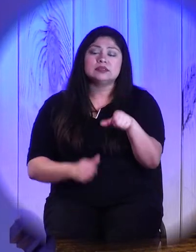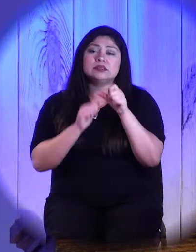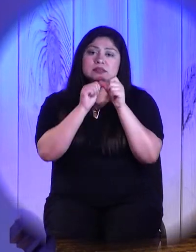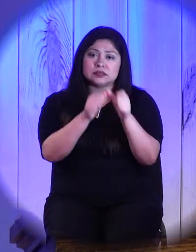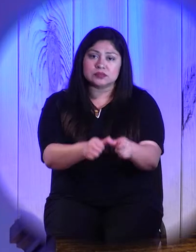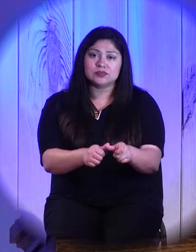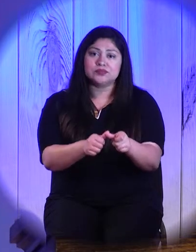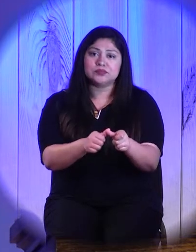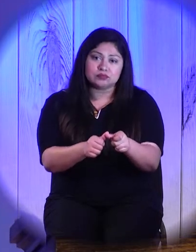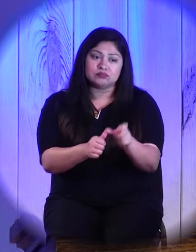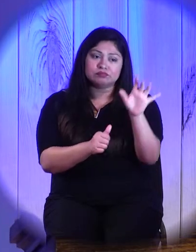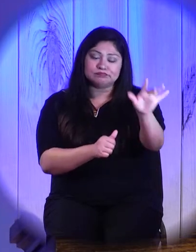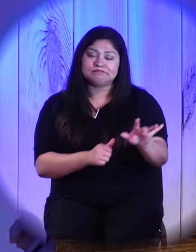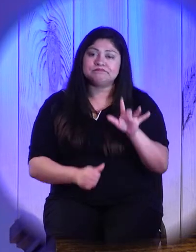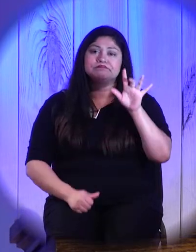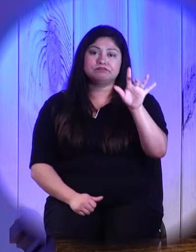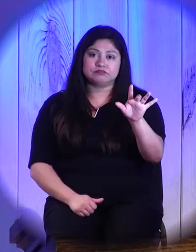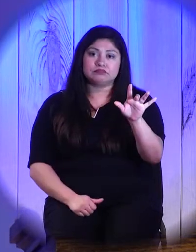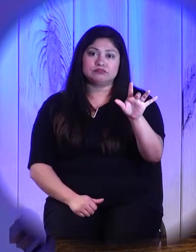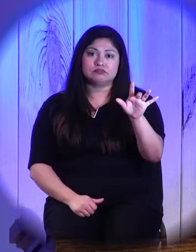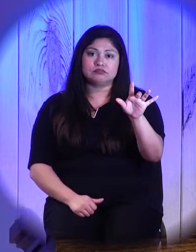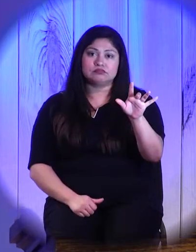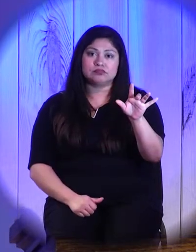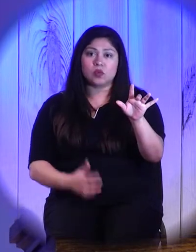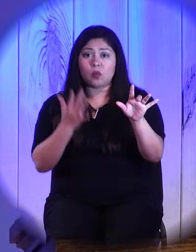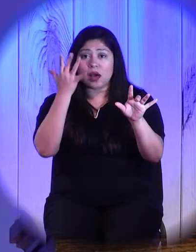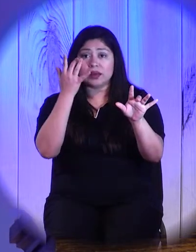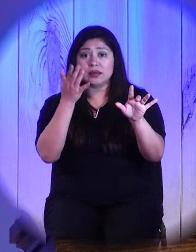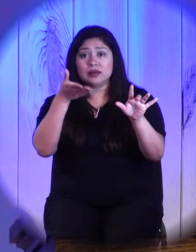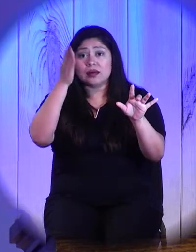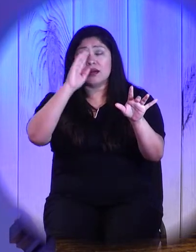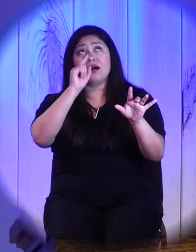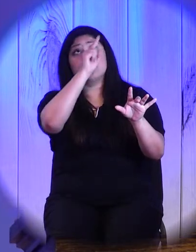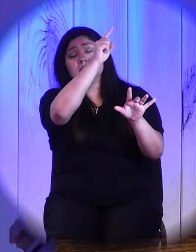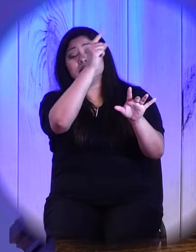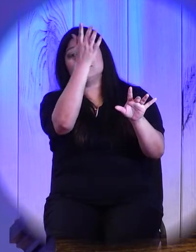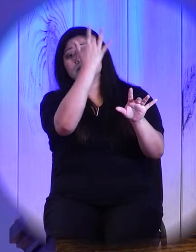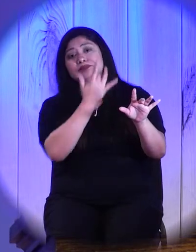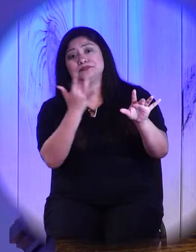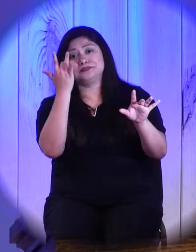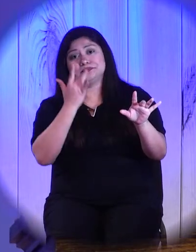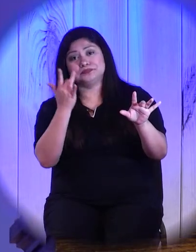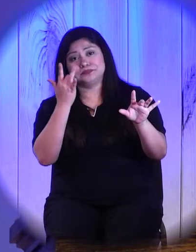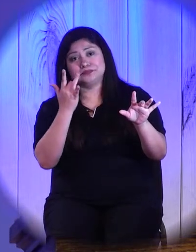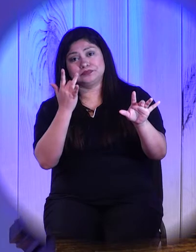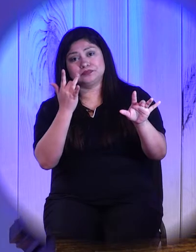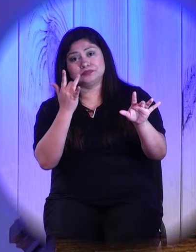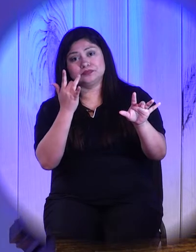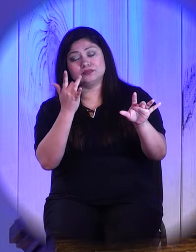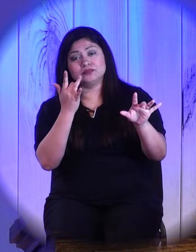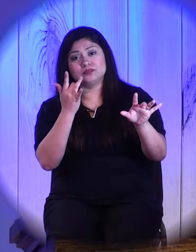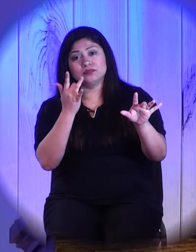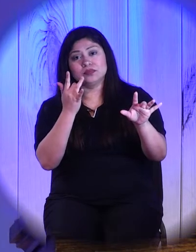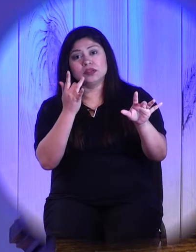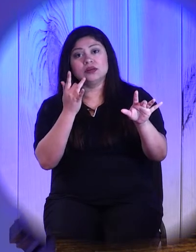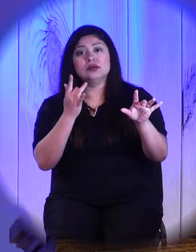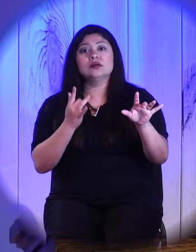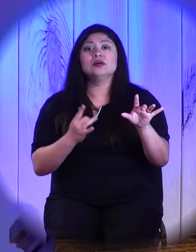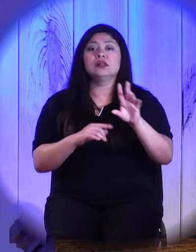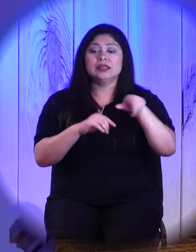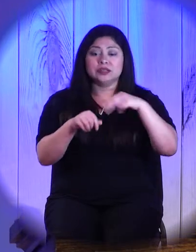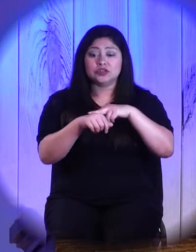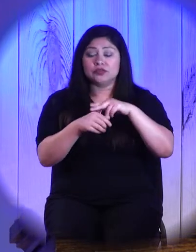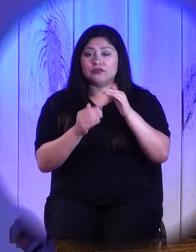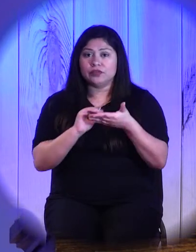merciful to us. That while we hold one another accountable for wrongdoing, the very nature of forgiveness does this, right?